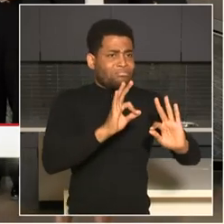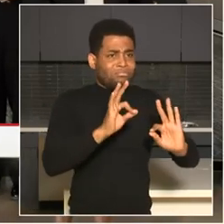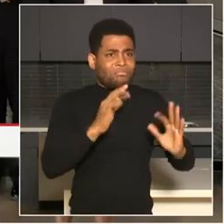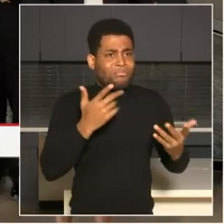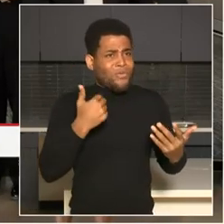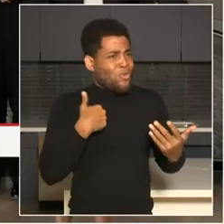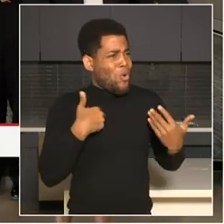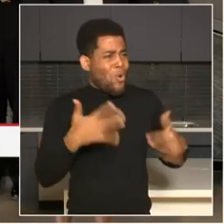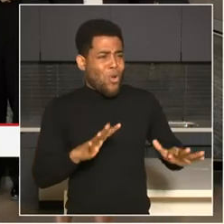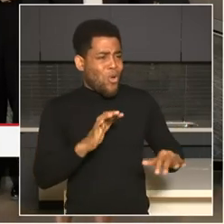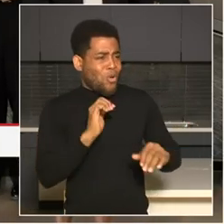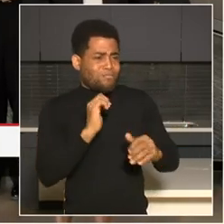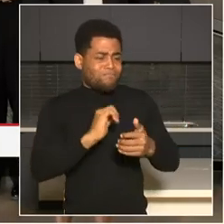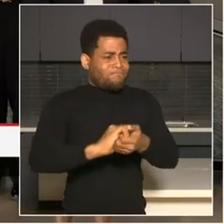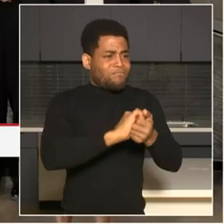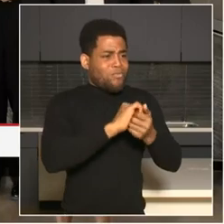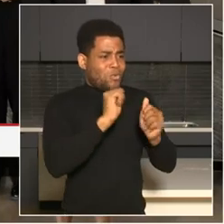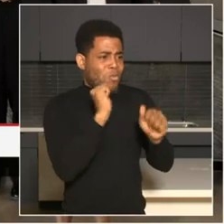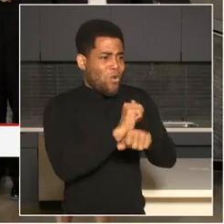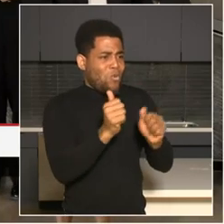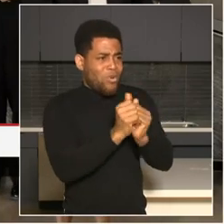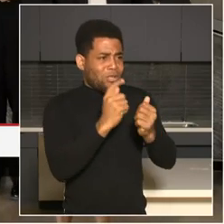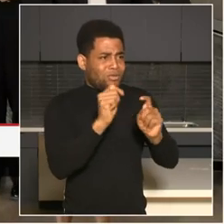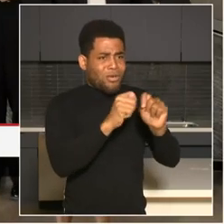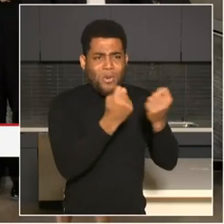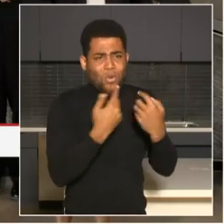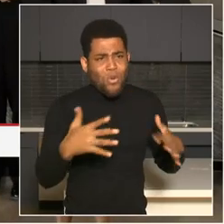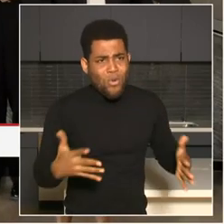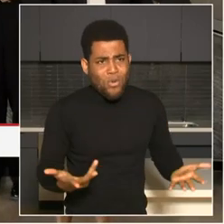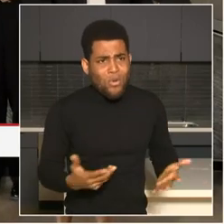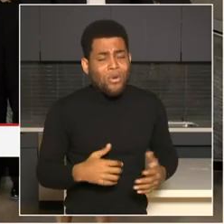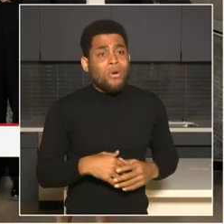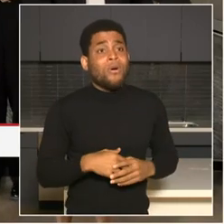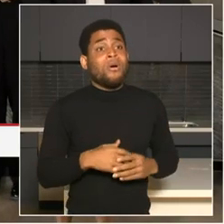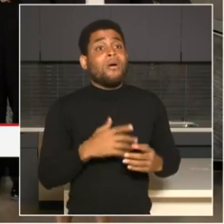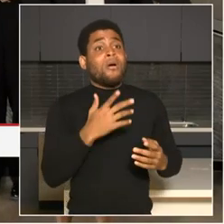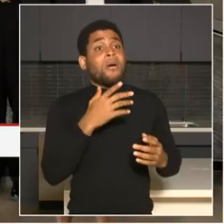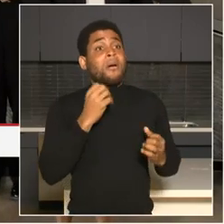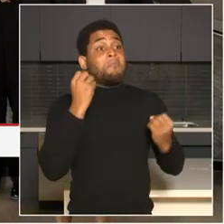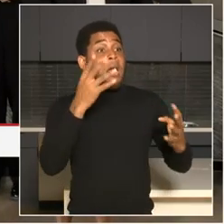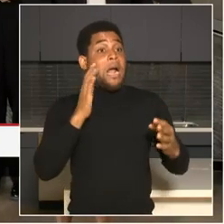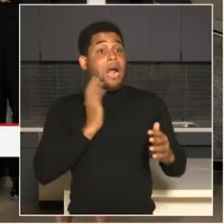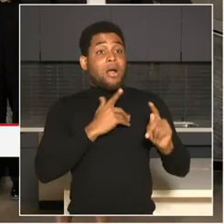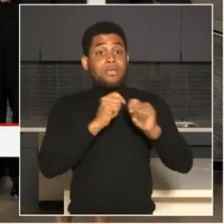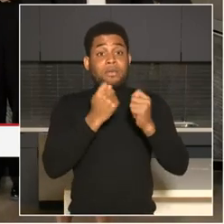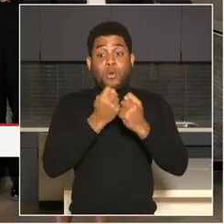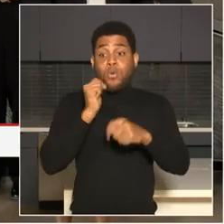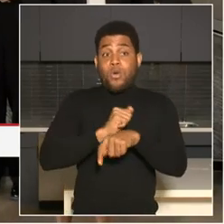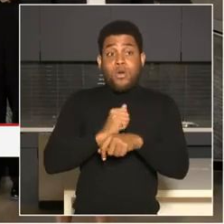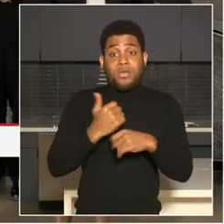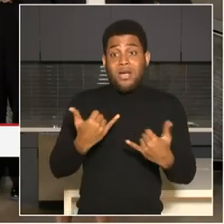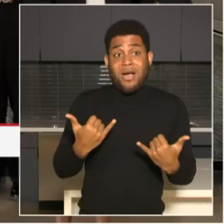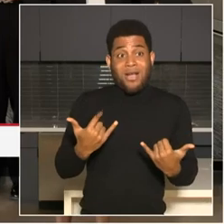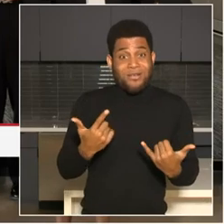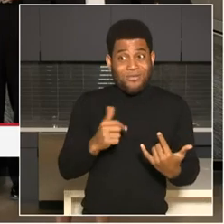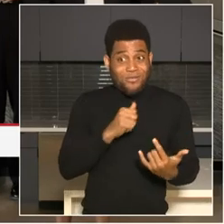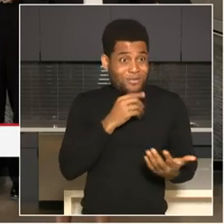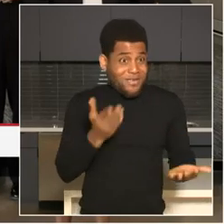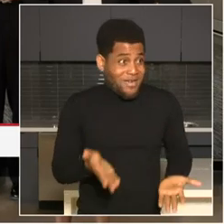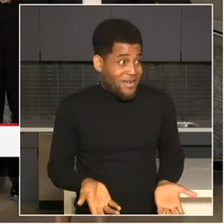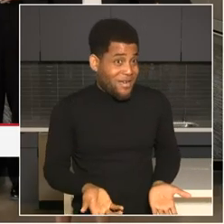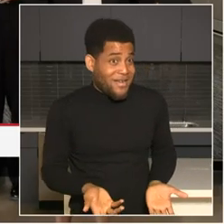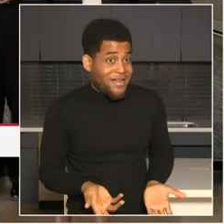and they're actually working right now. That's why you don't see most of them here, um, on our homicide reduction crime plan, as well as our violent crime,